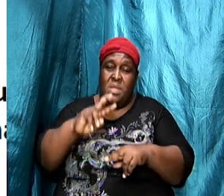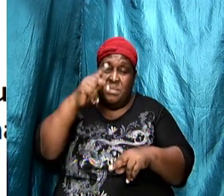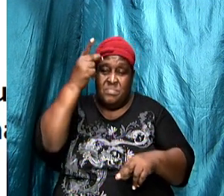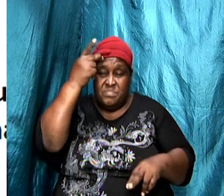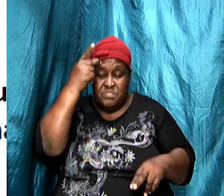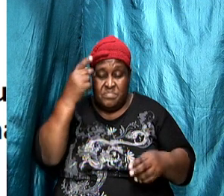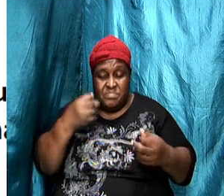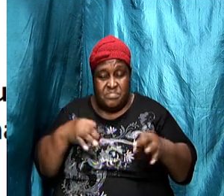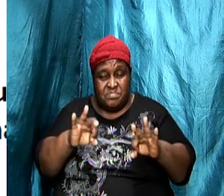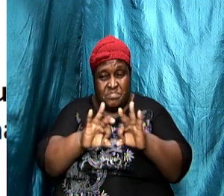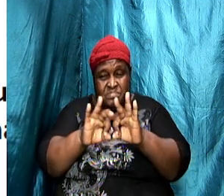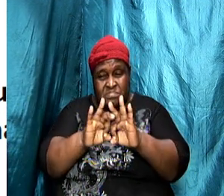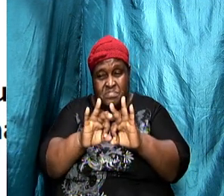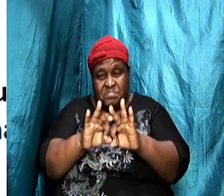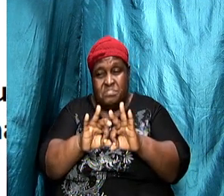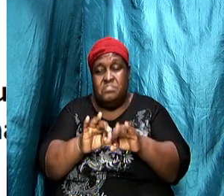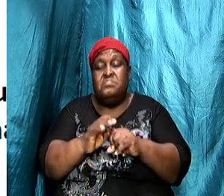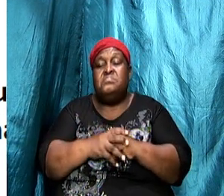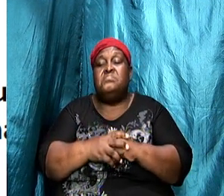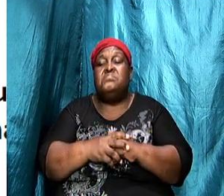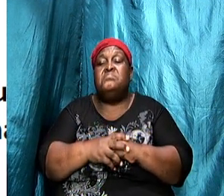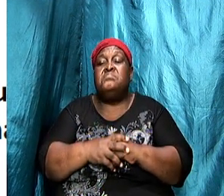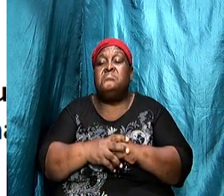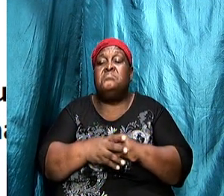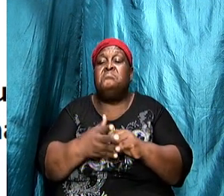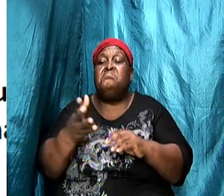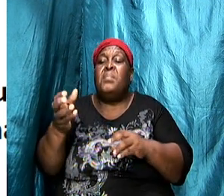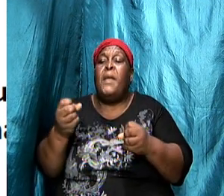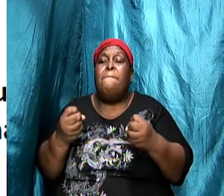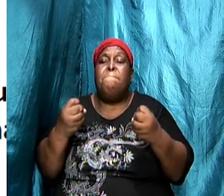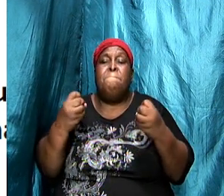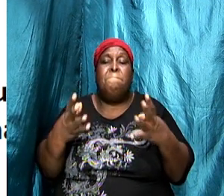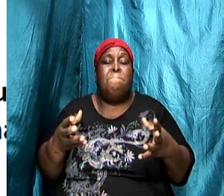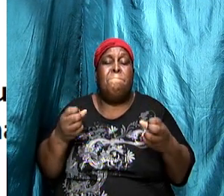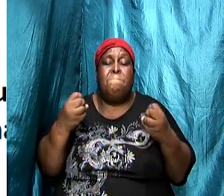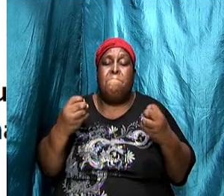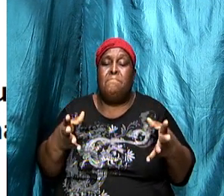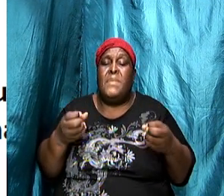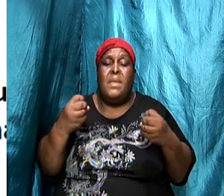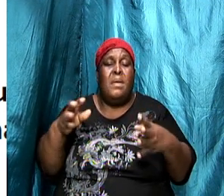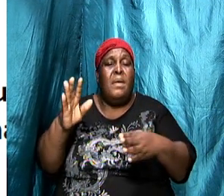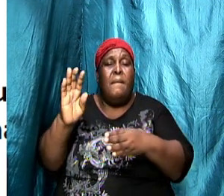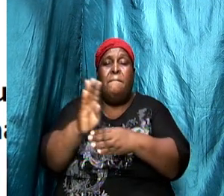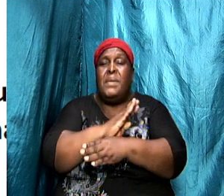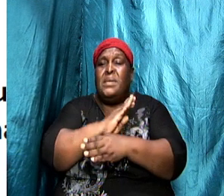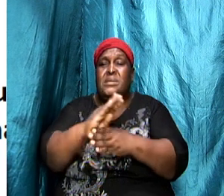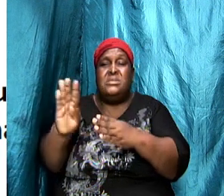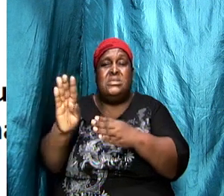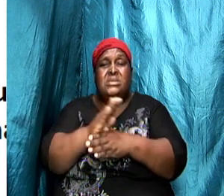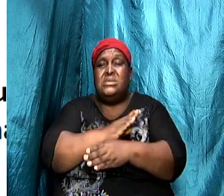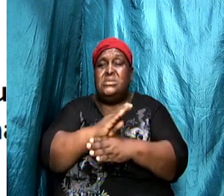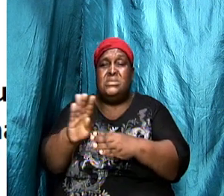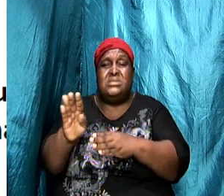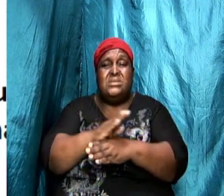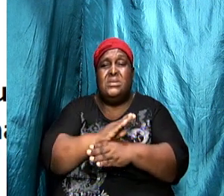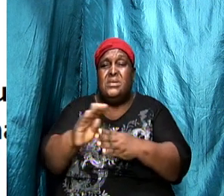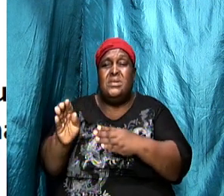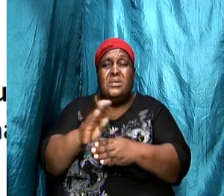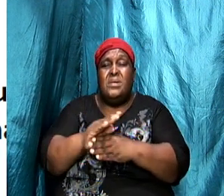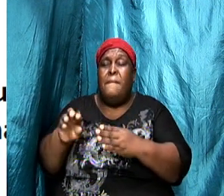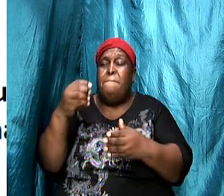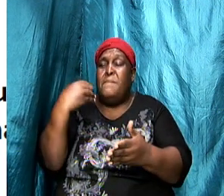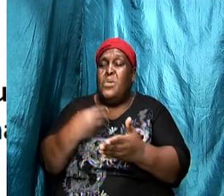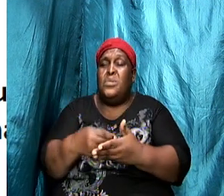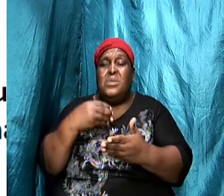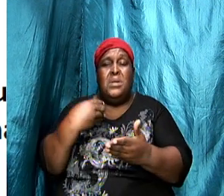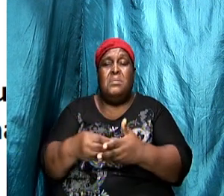importance and influence there was a lot of commerce business was booming money was